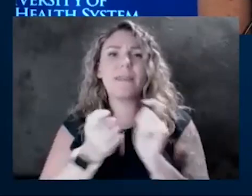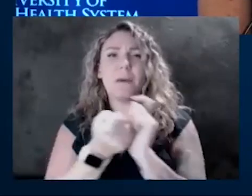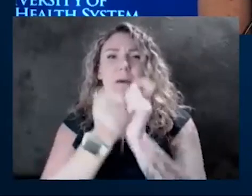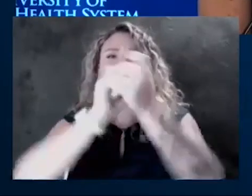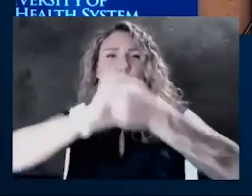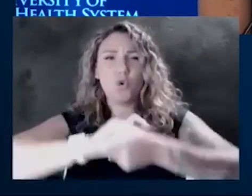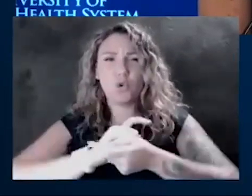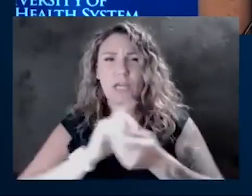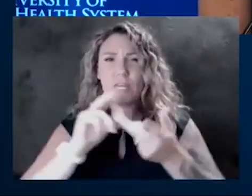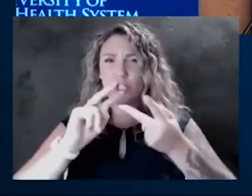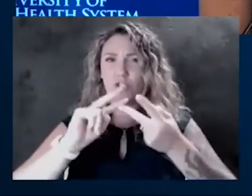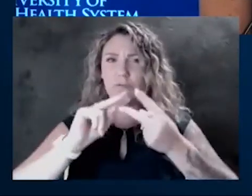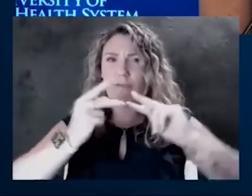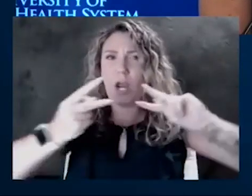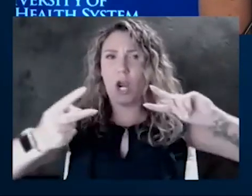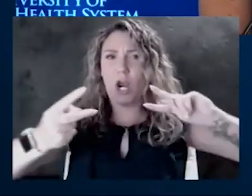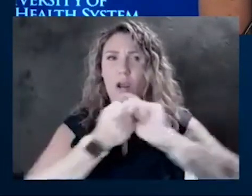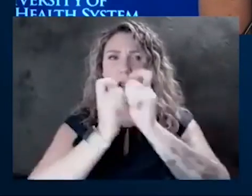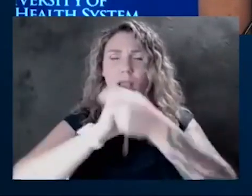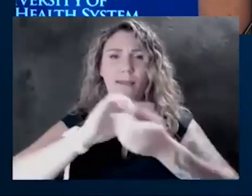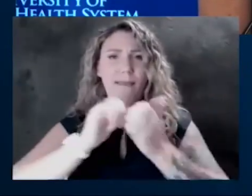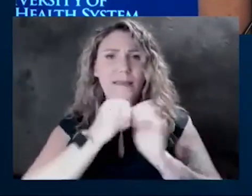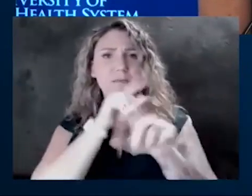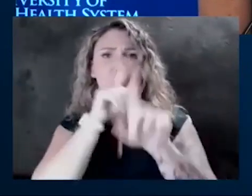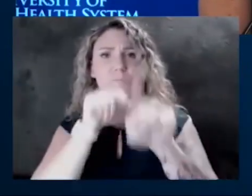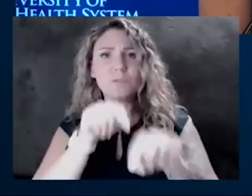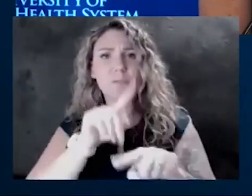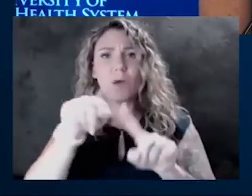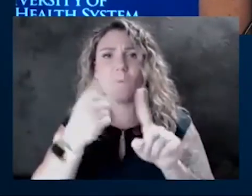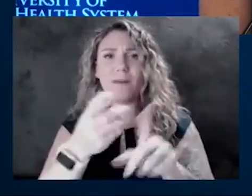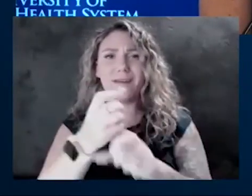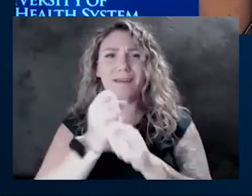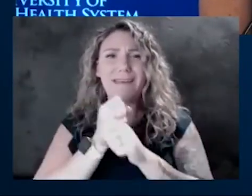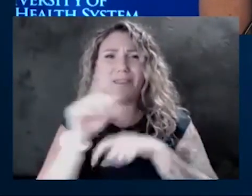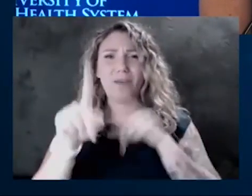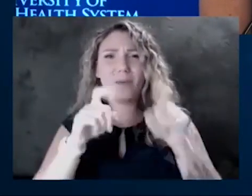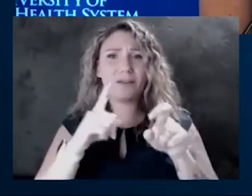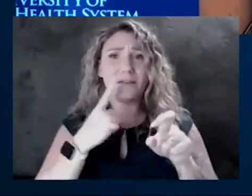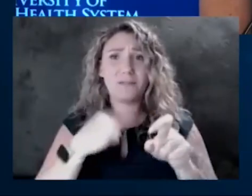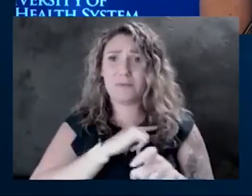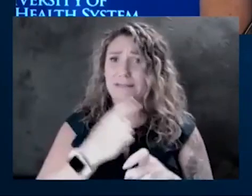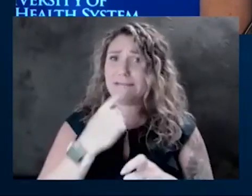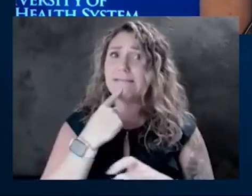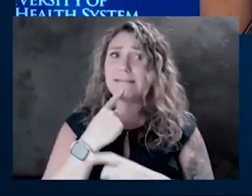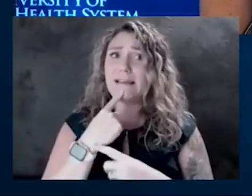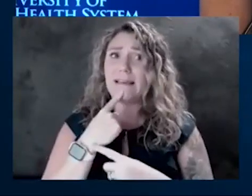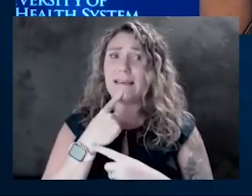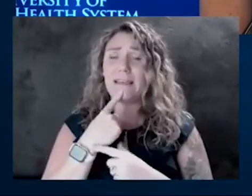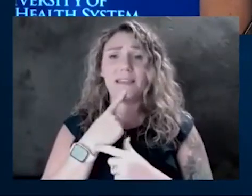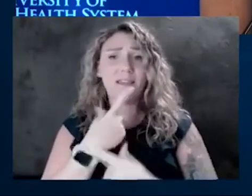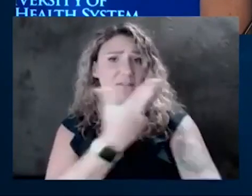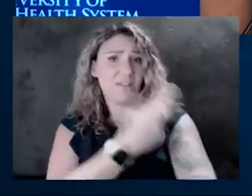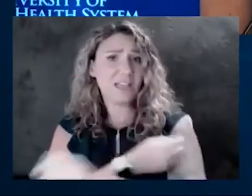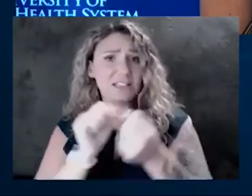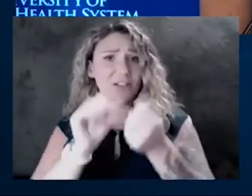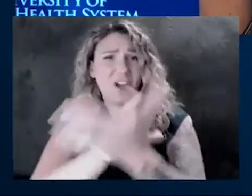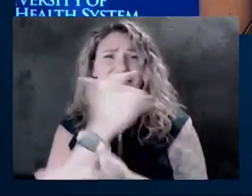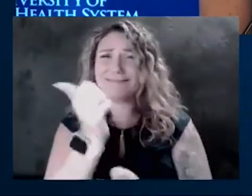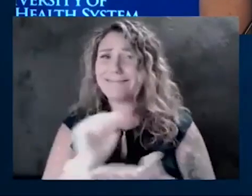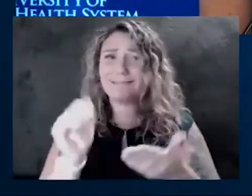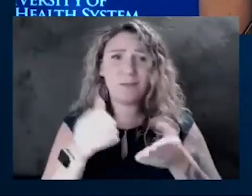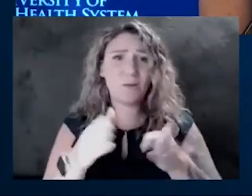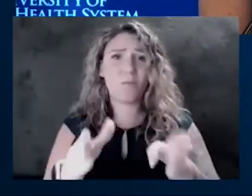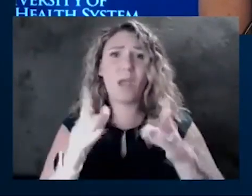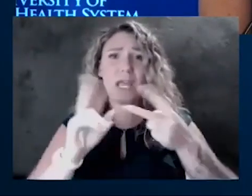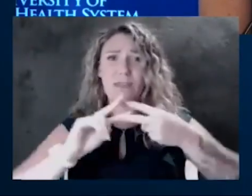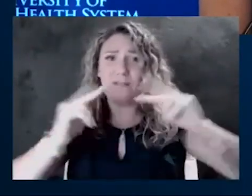how do we respond whenever we get those questions? And what should we say? Do the vaccines cause in any way the variants to crop